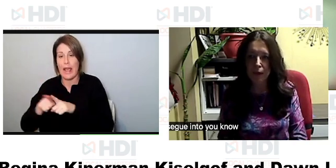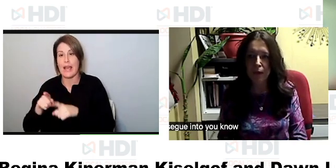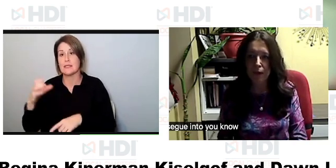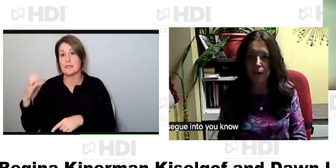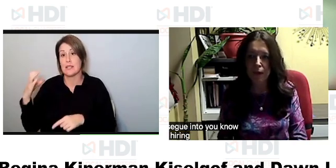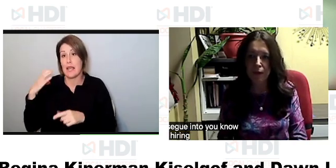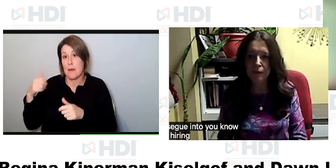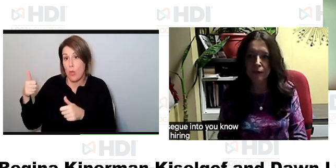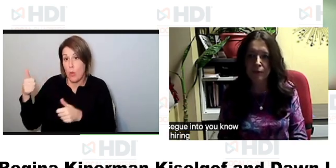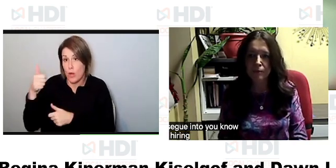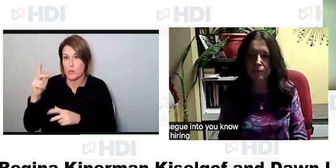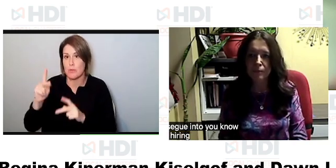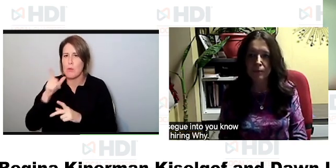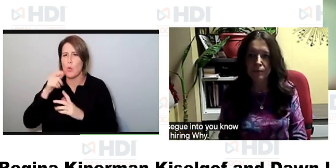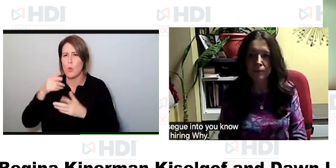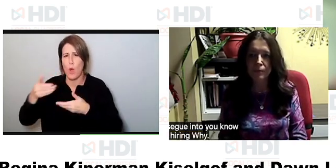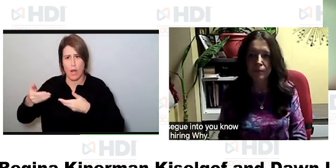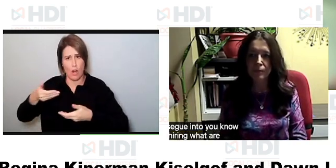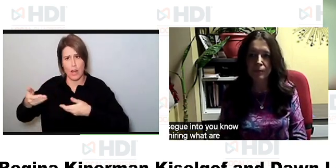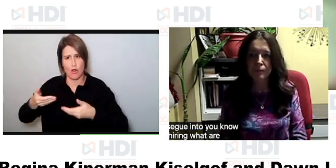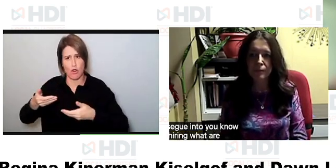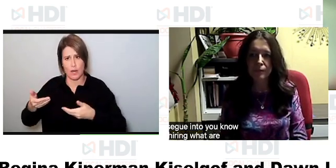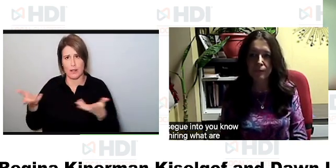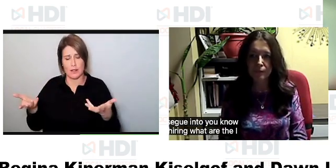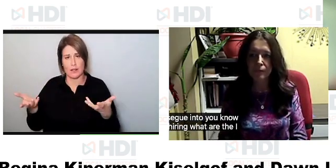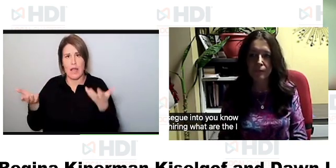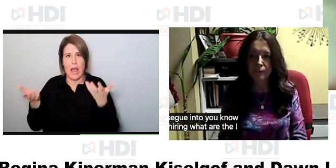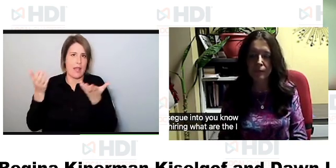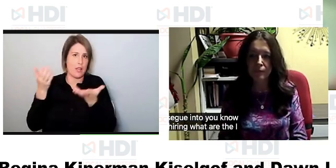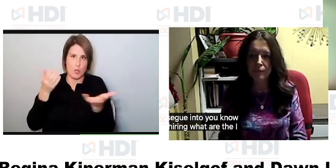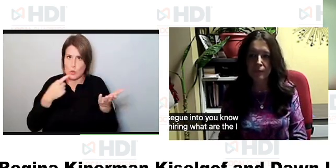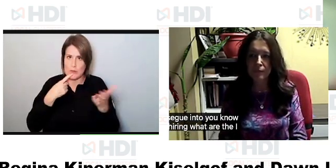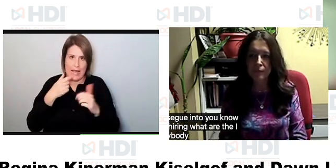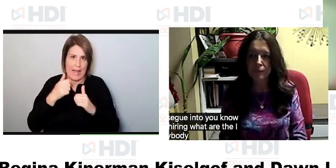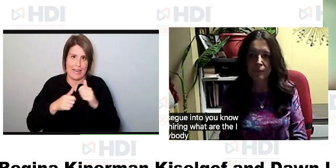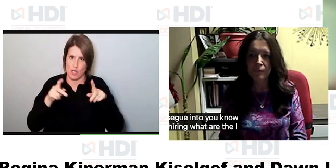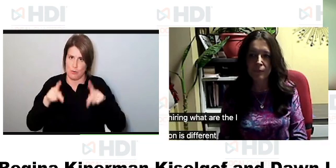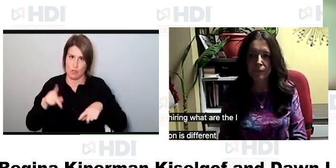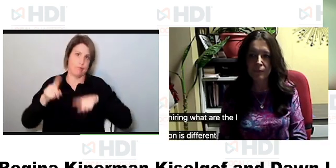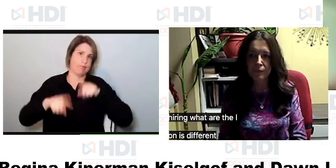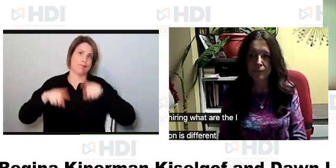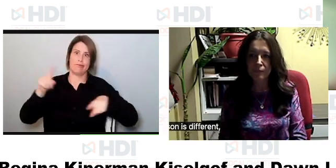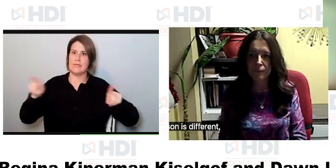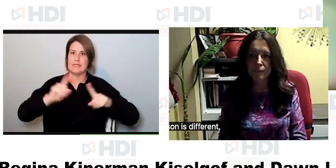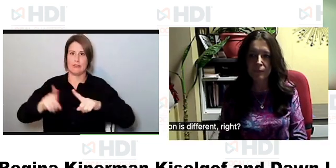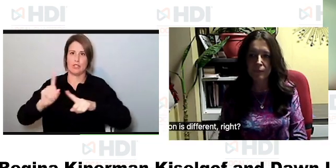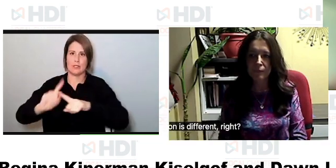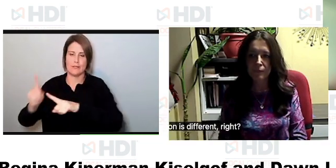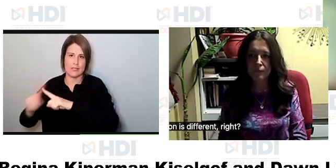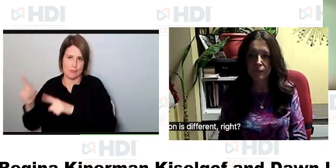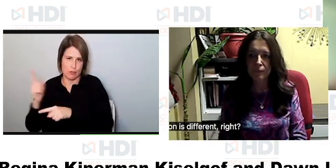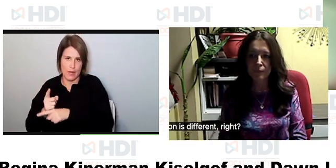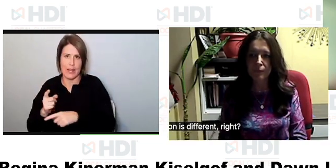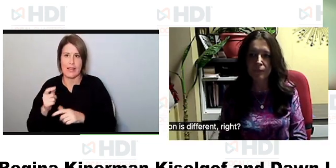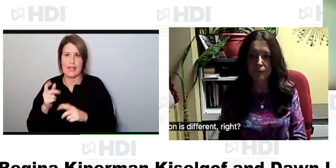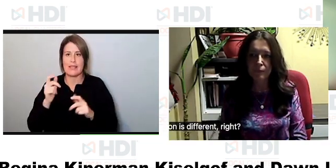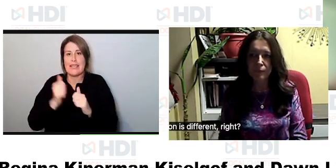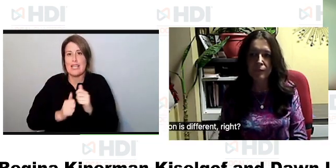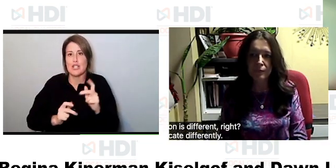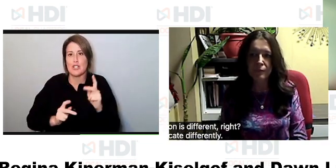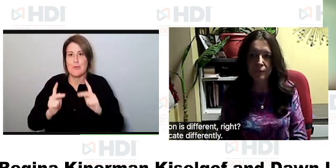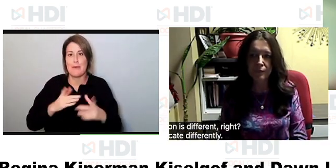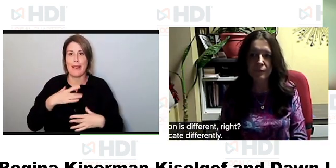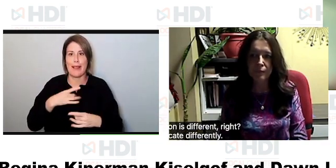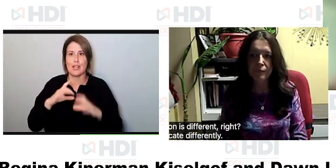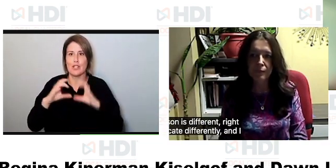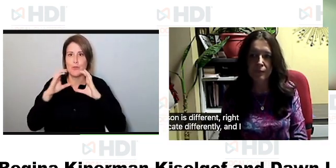um what are that i know every you you said every person is different right so everyone likes to communicate differently and i think that's